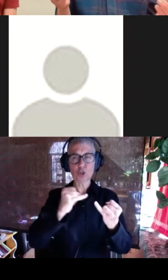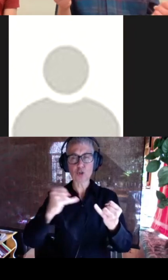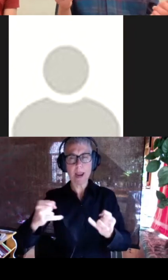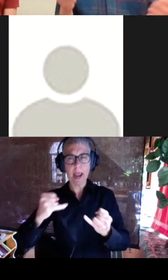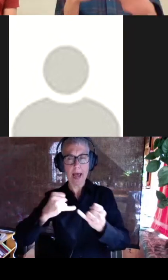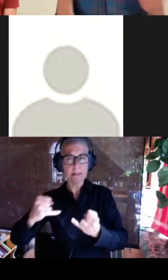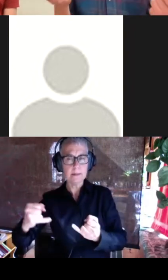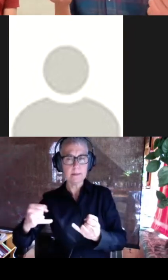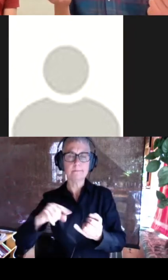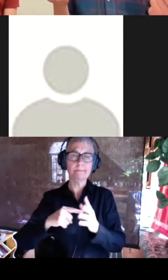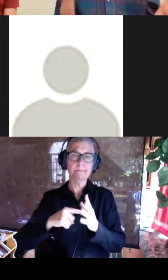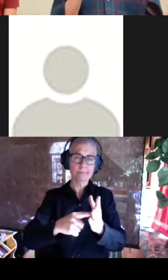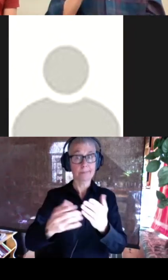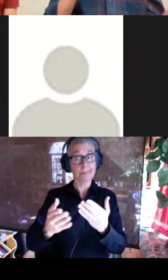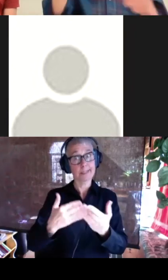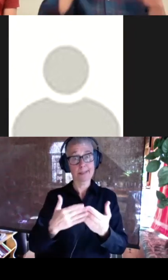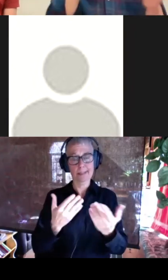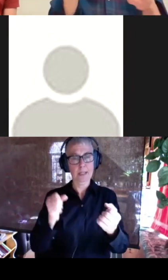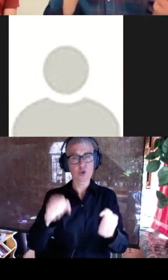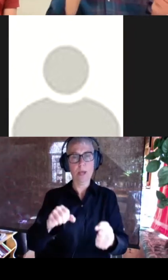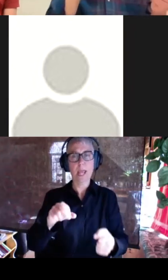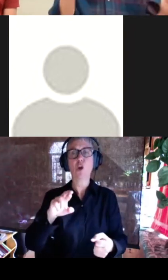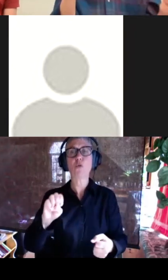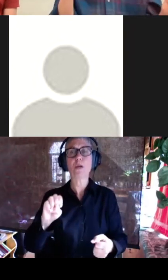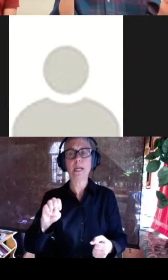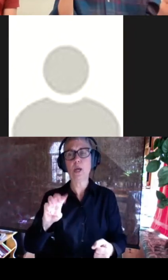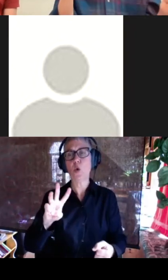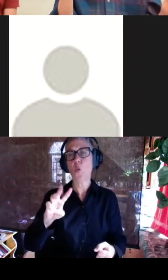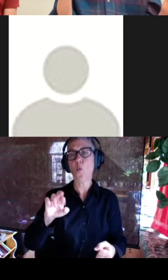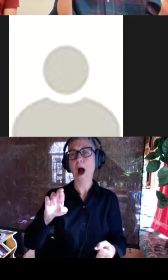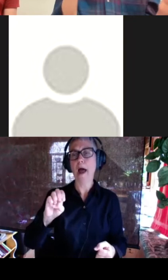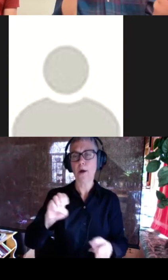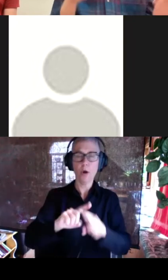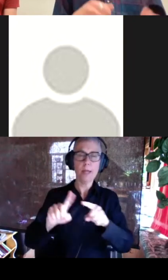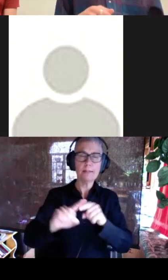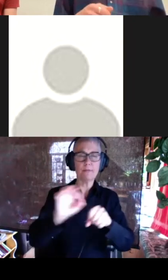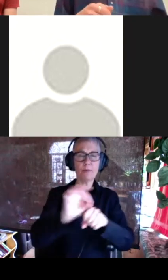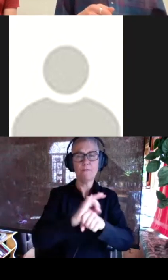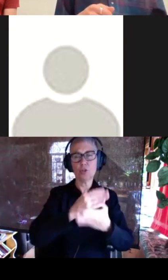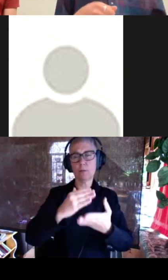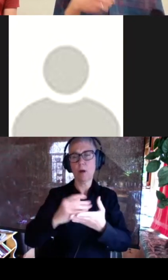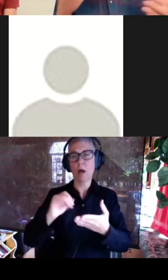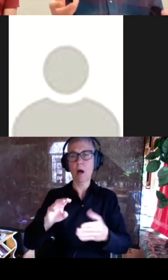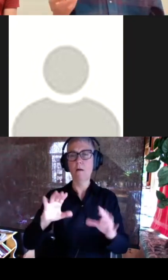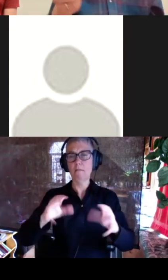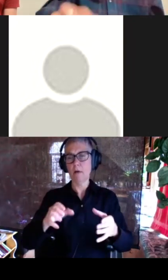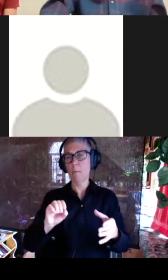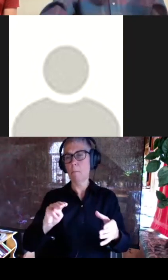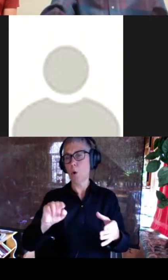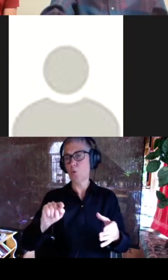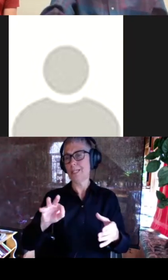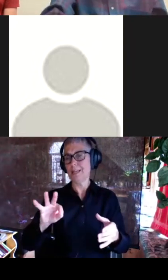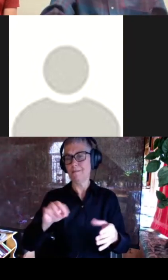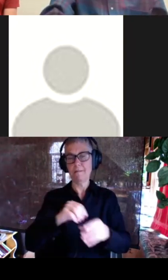how easy you can rewire the different functional components of a motif into some whole protein